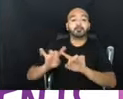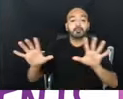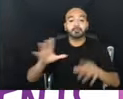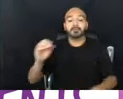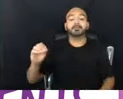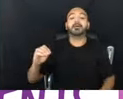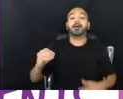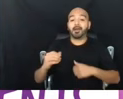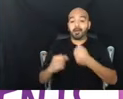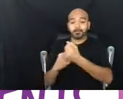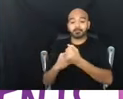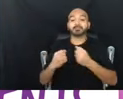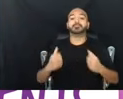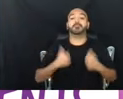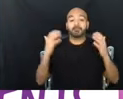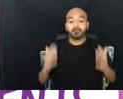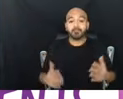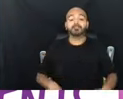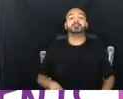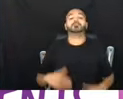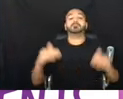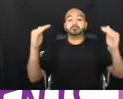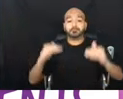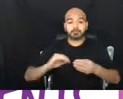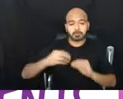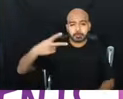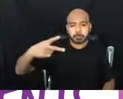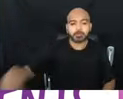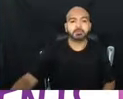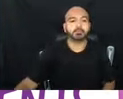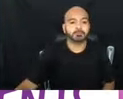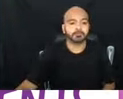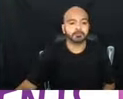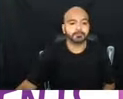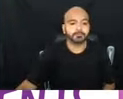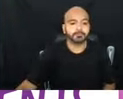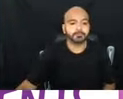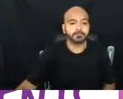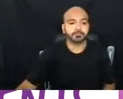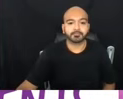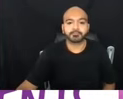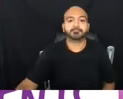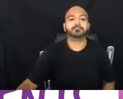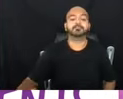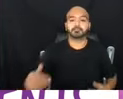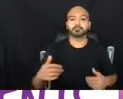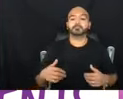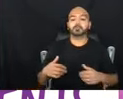survivors, criminalizing survival number two, um, criminalizing Kai Peterson,